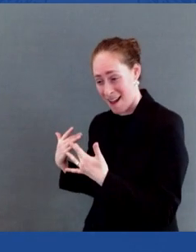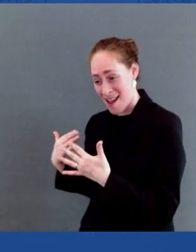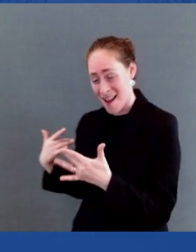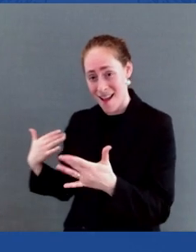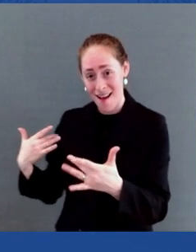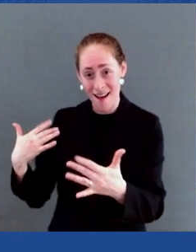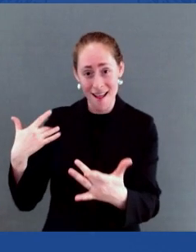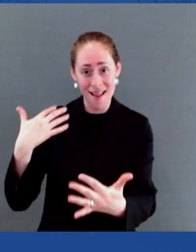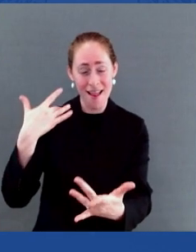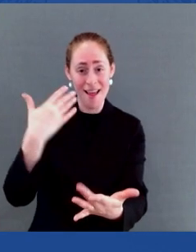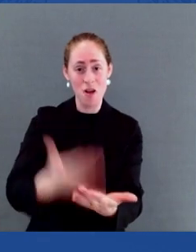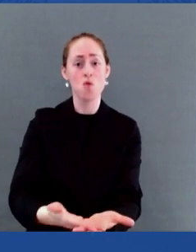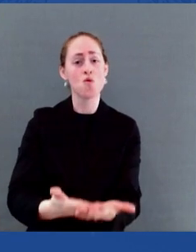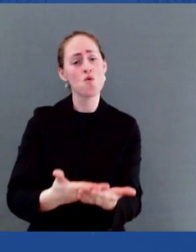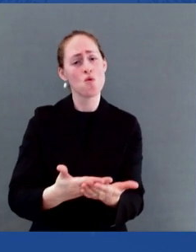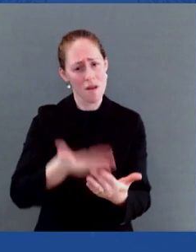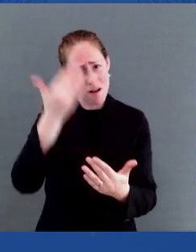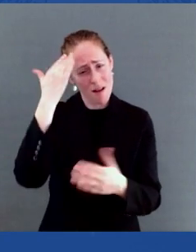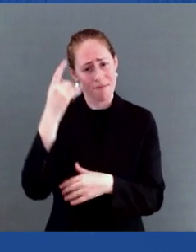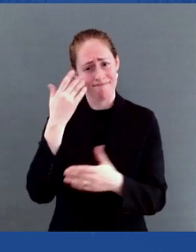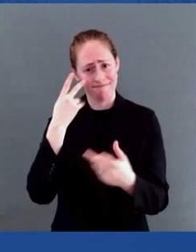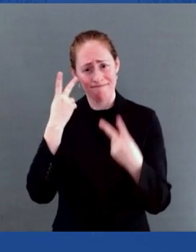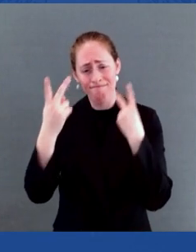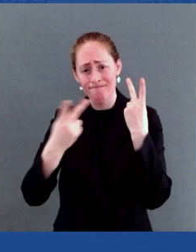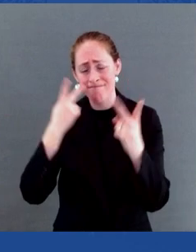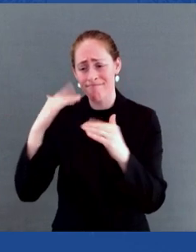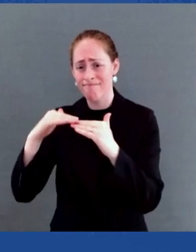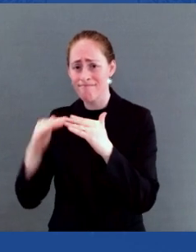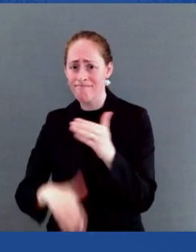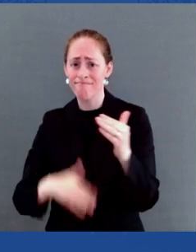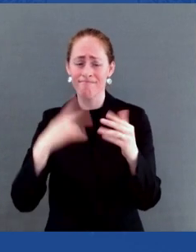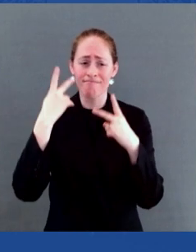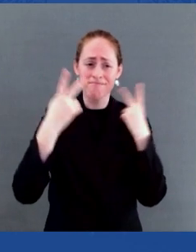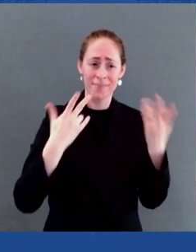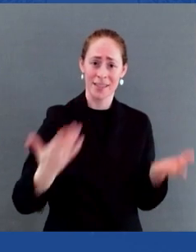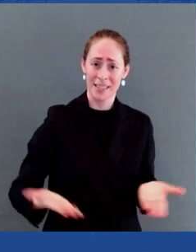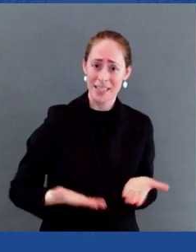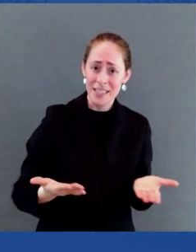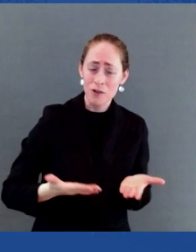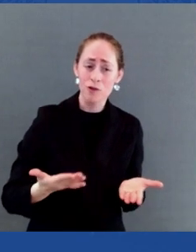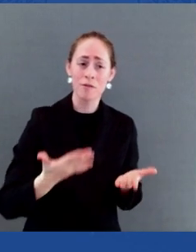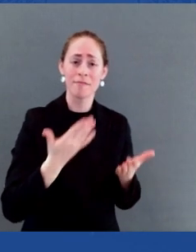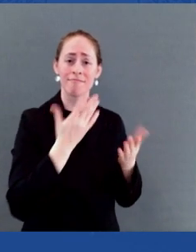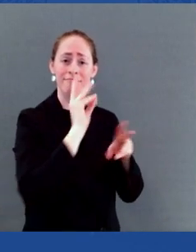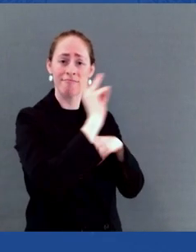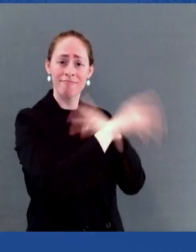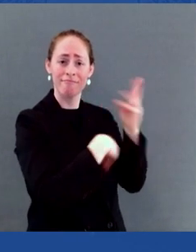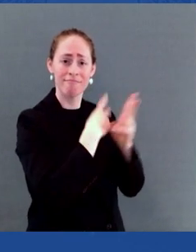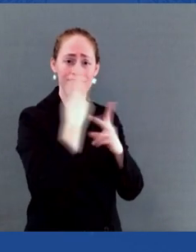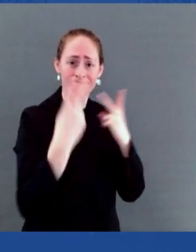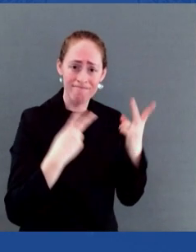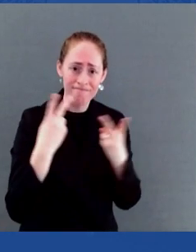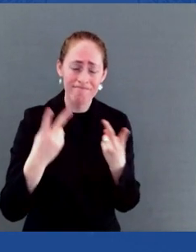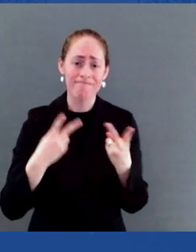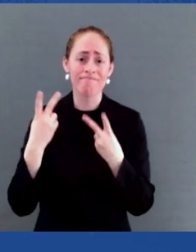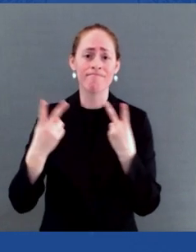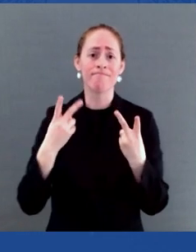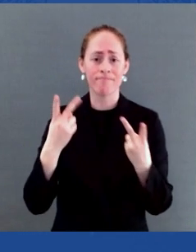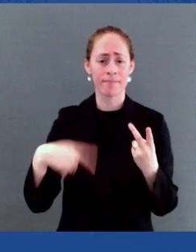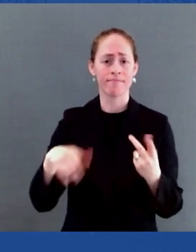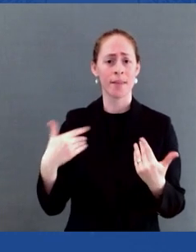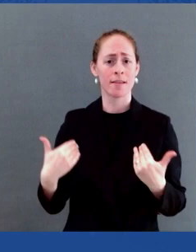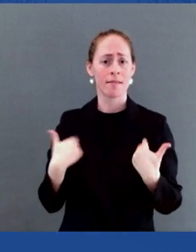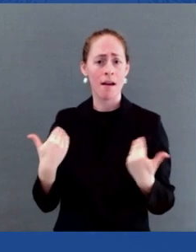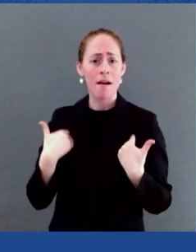high transmission rates among adolescent girls and young women. And today, as we look back in the past 40 years, where there's been so much